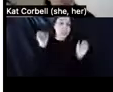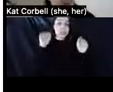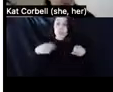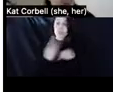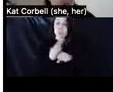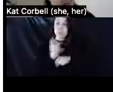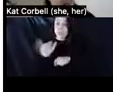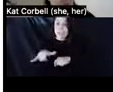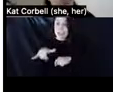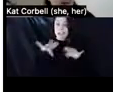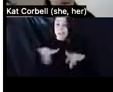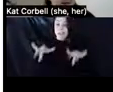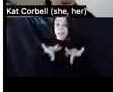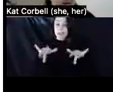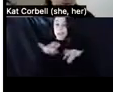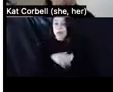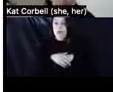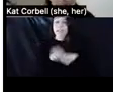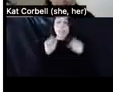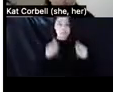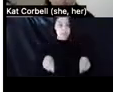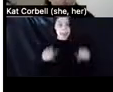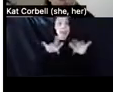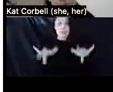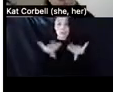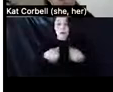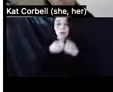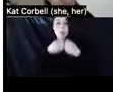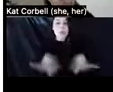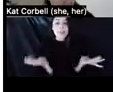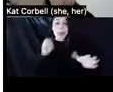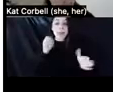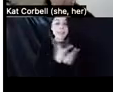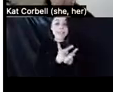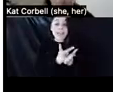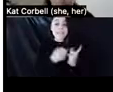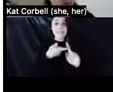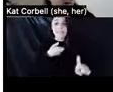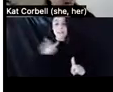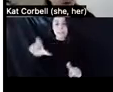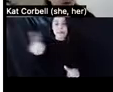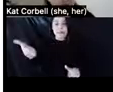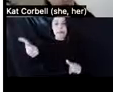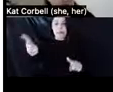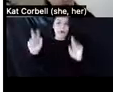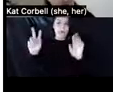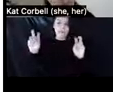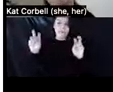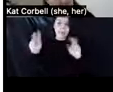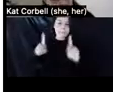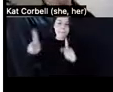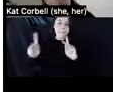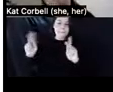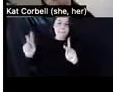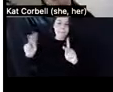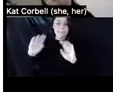um, you can record without the consent of the recorded party. Um, you can initiate, initiate